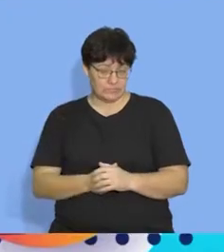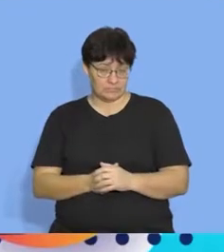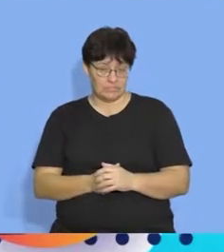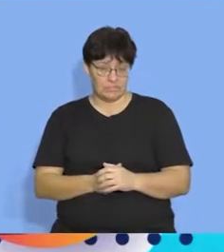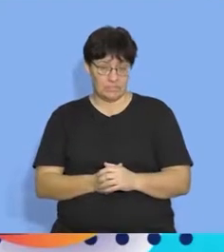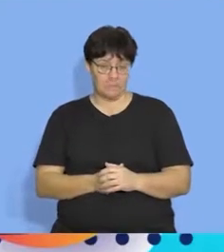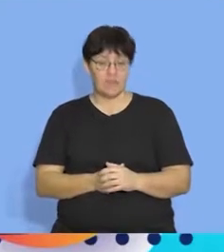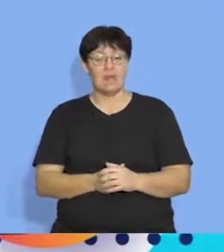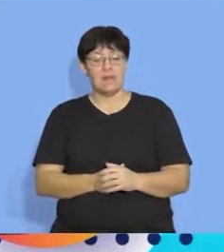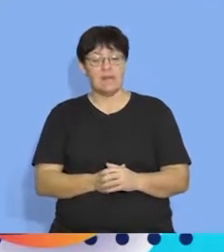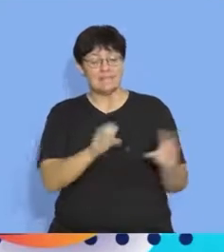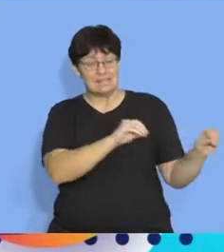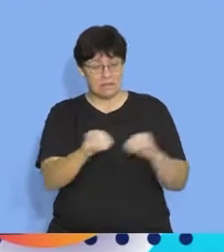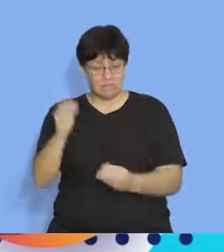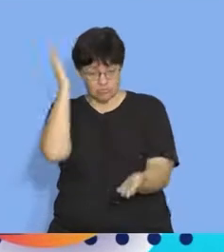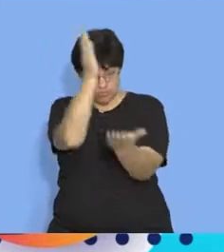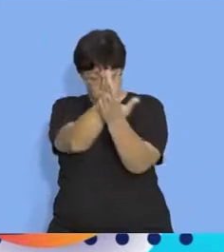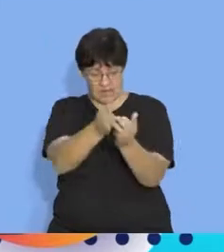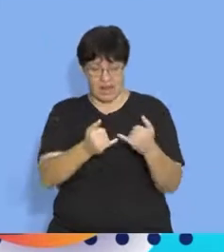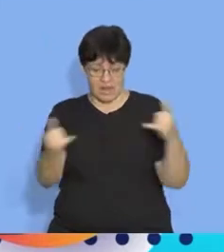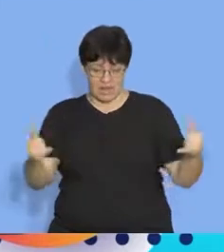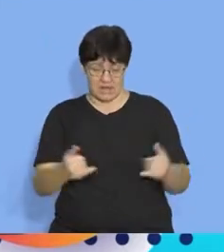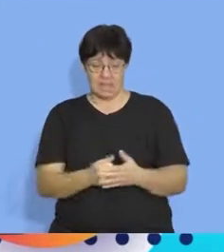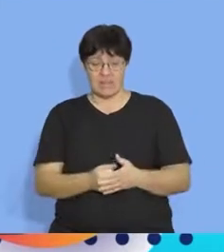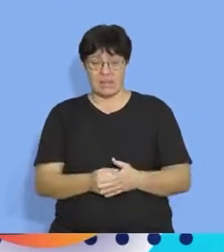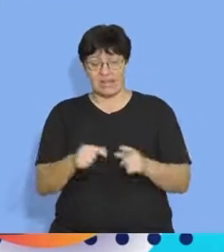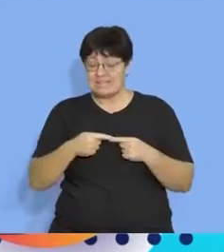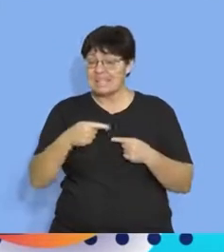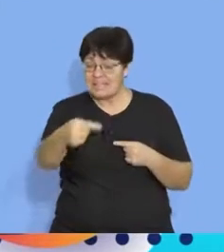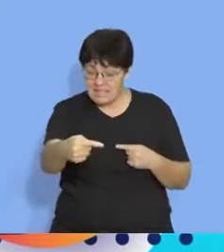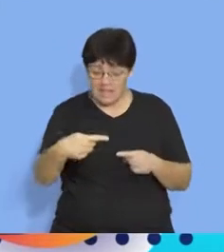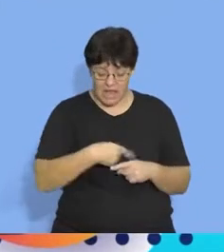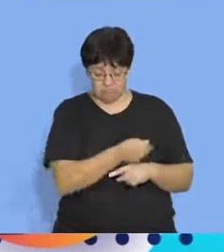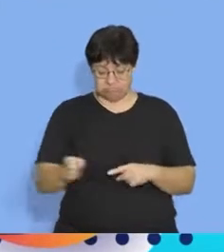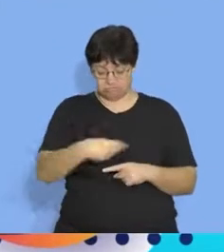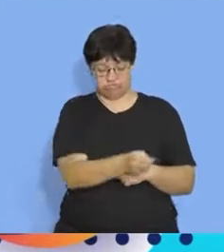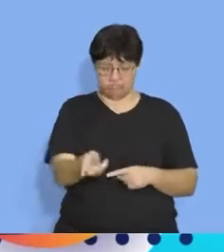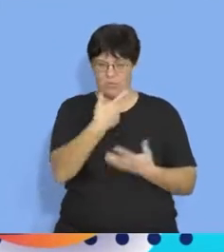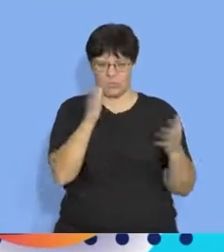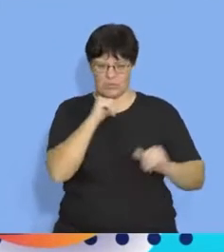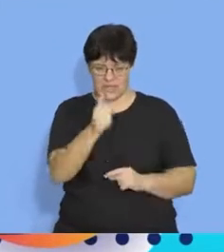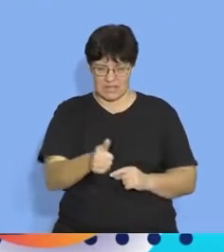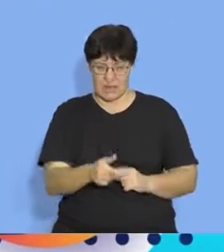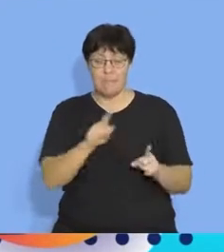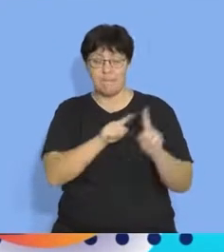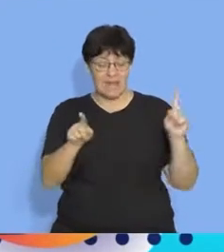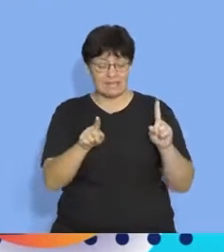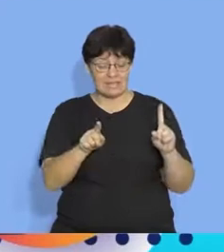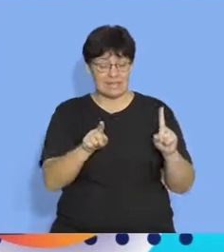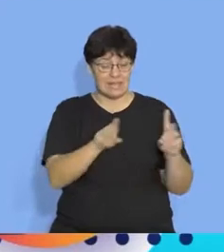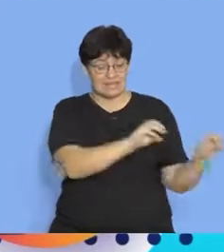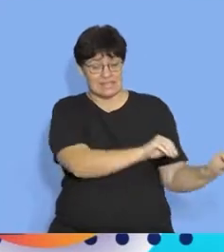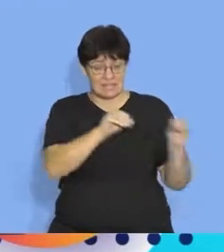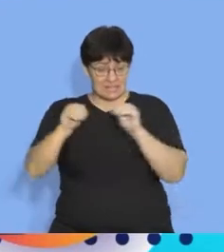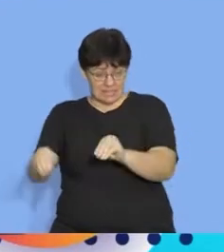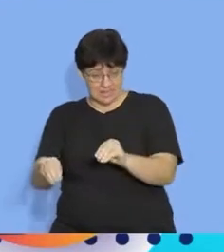displacement is a straight line distance can take twists and turns and we don't really care displacement is